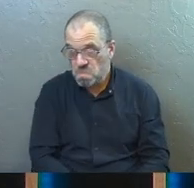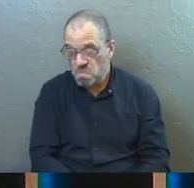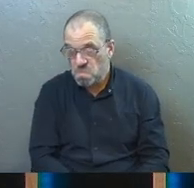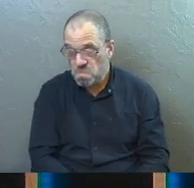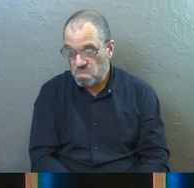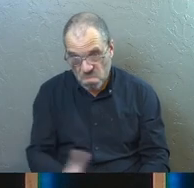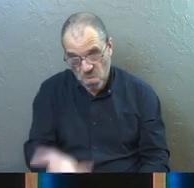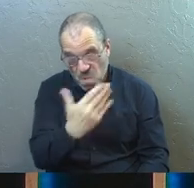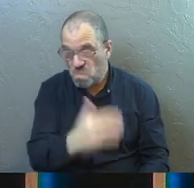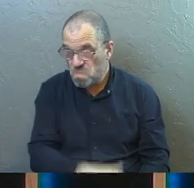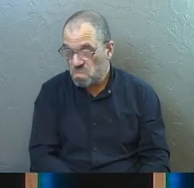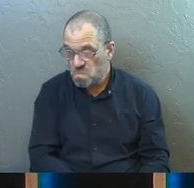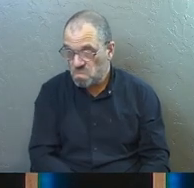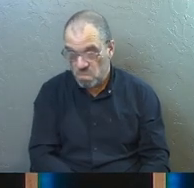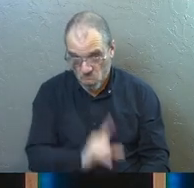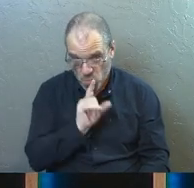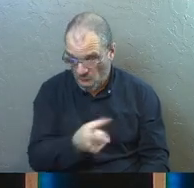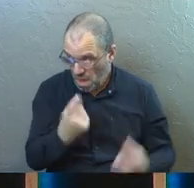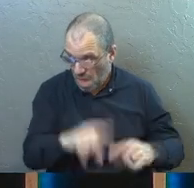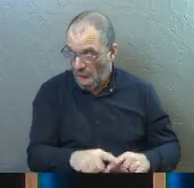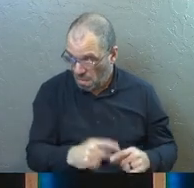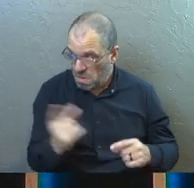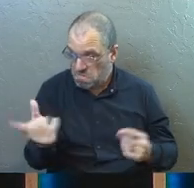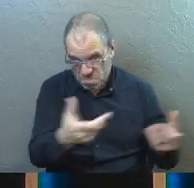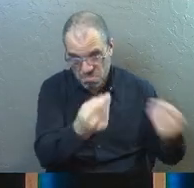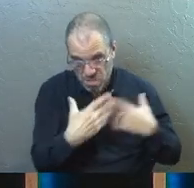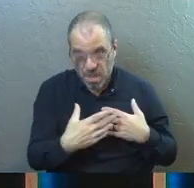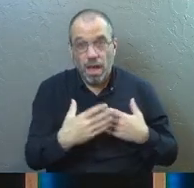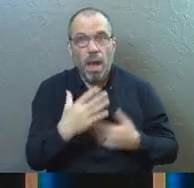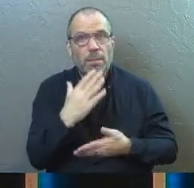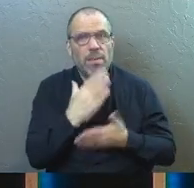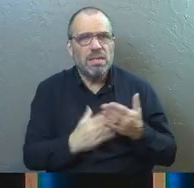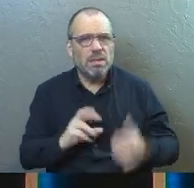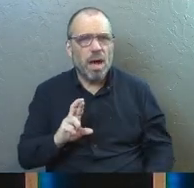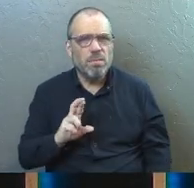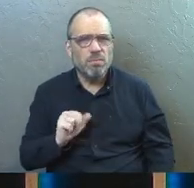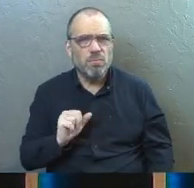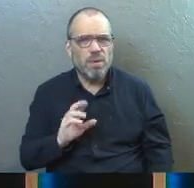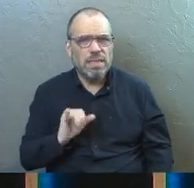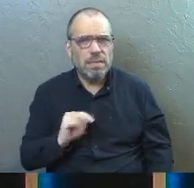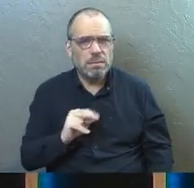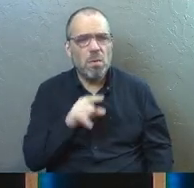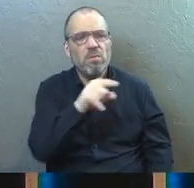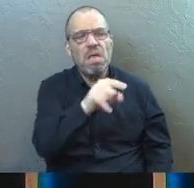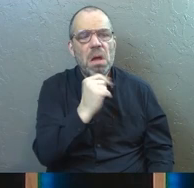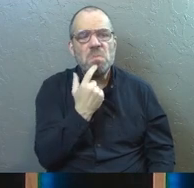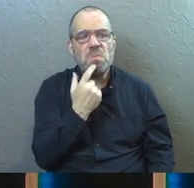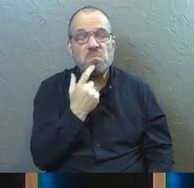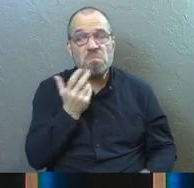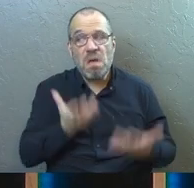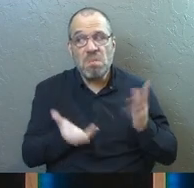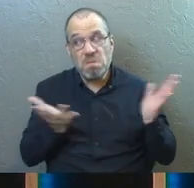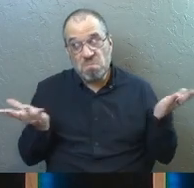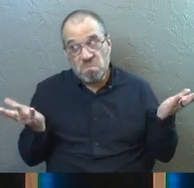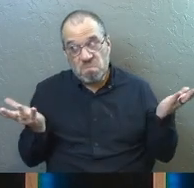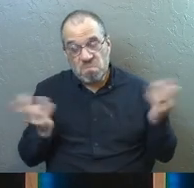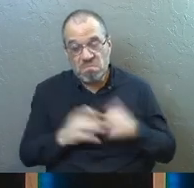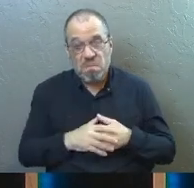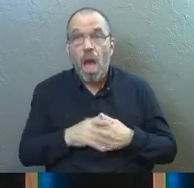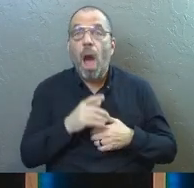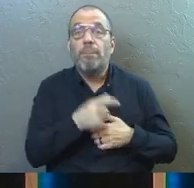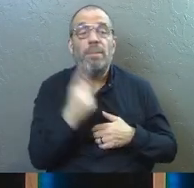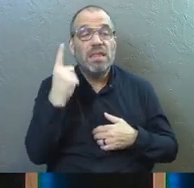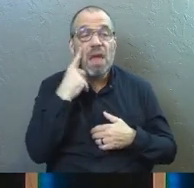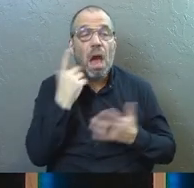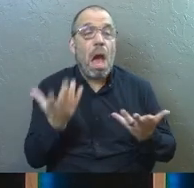They want to know, is there, is there a little bit of racist undertone still there? Maybe, maybe